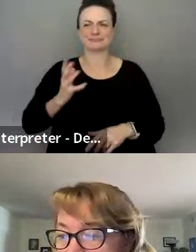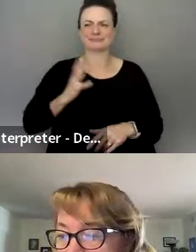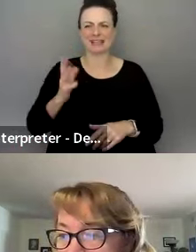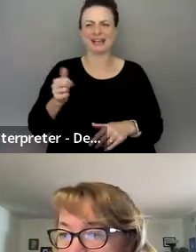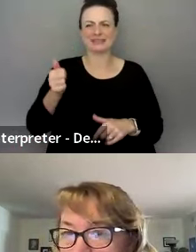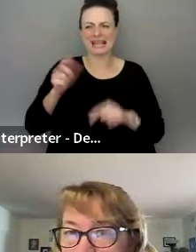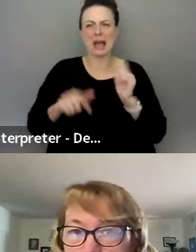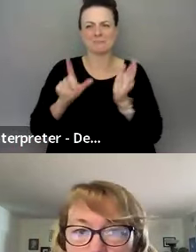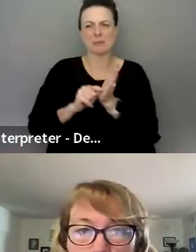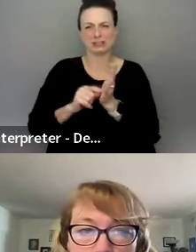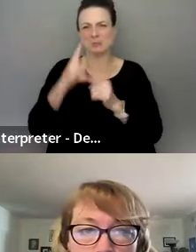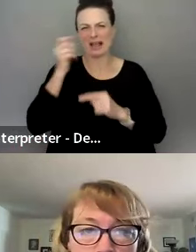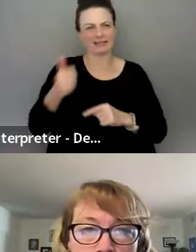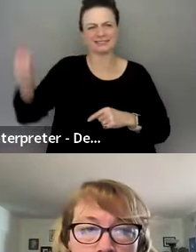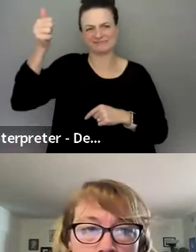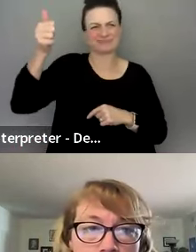Yeah.